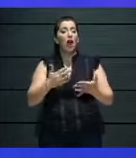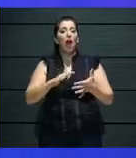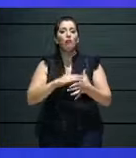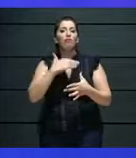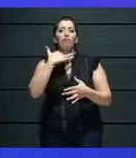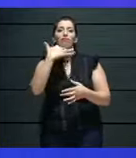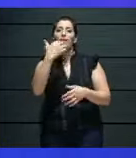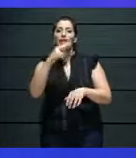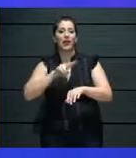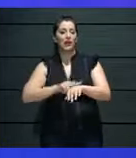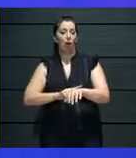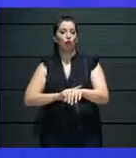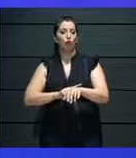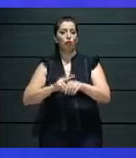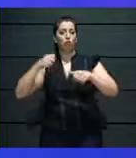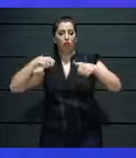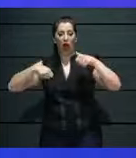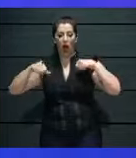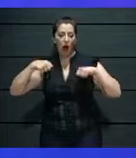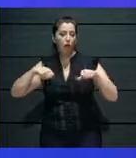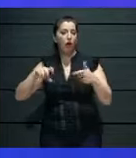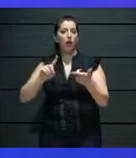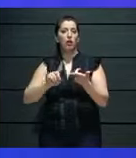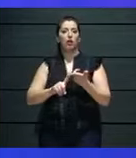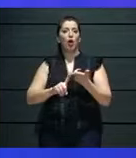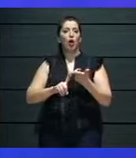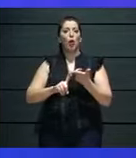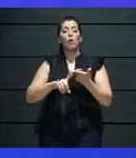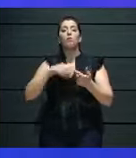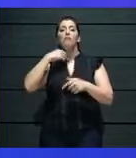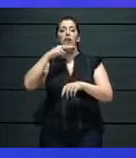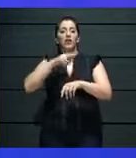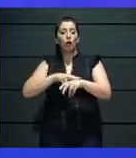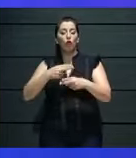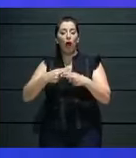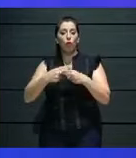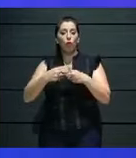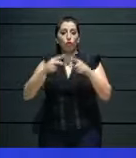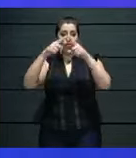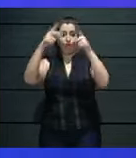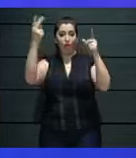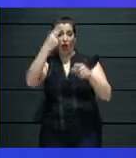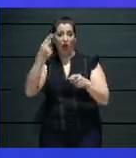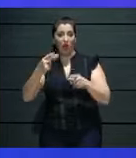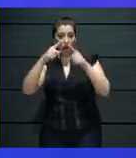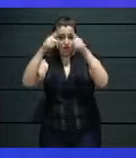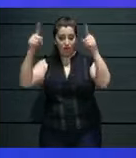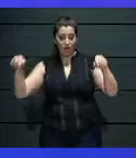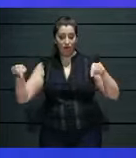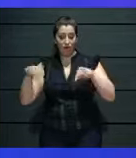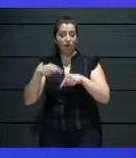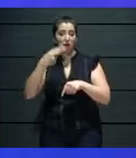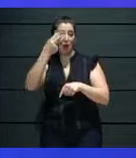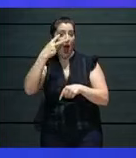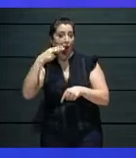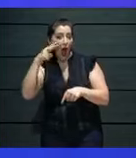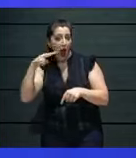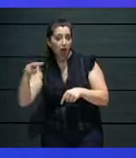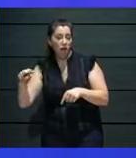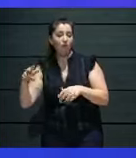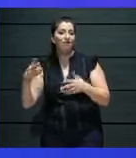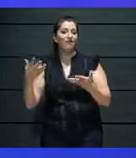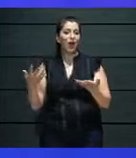perform, where to profess their profession. And therefore, we are